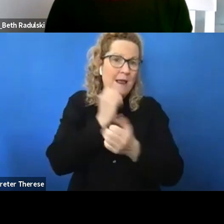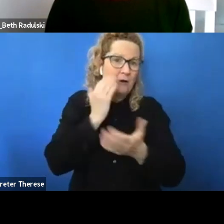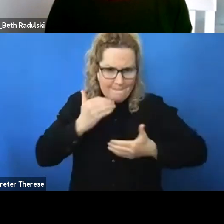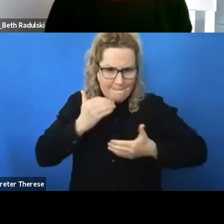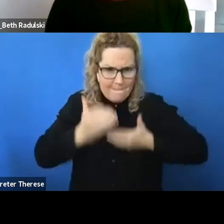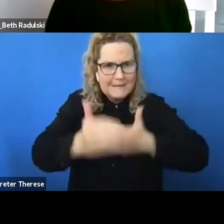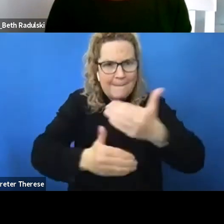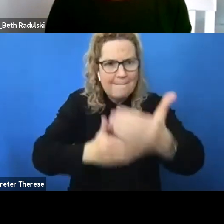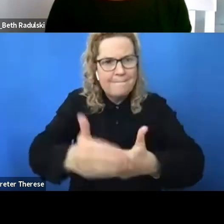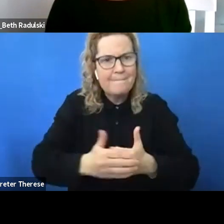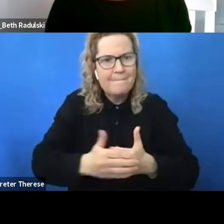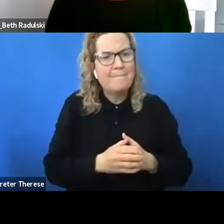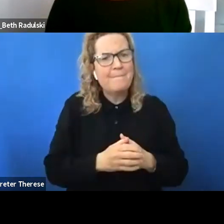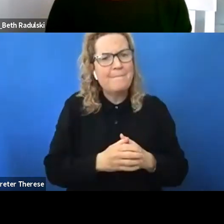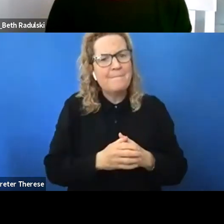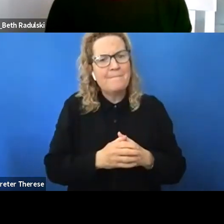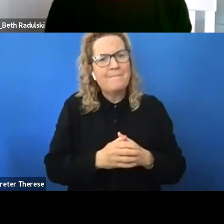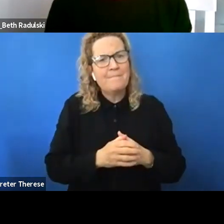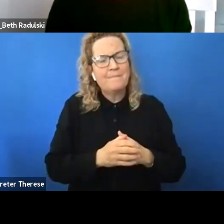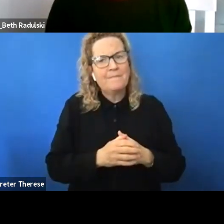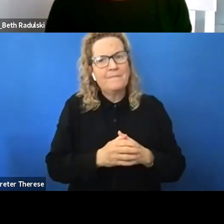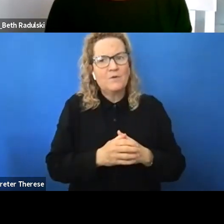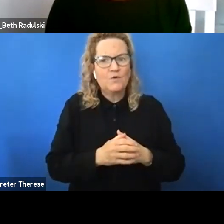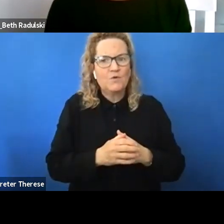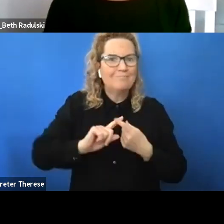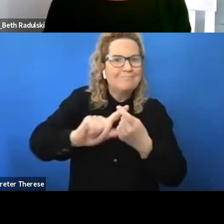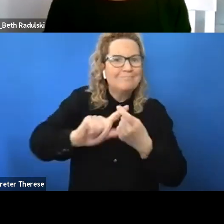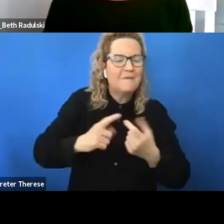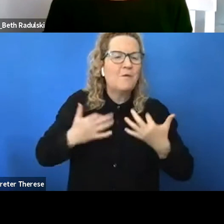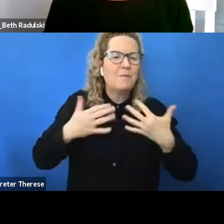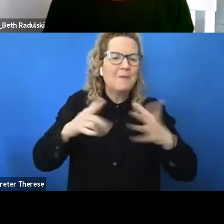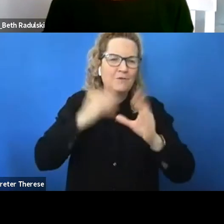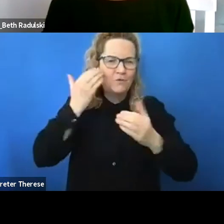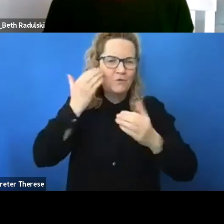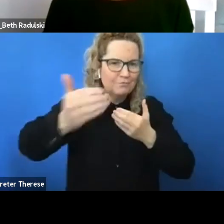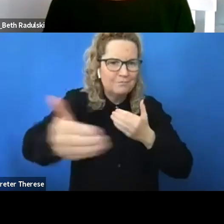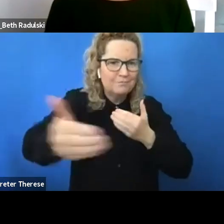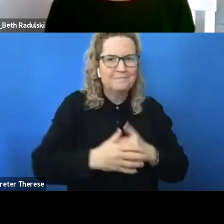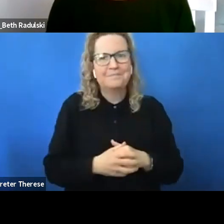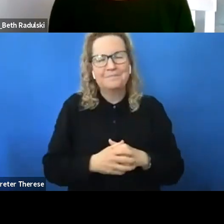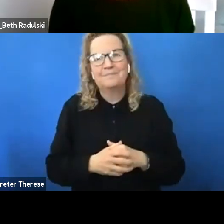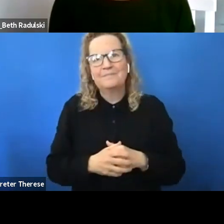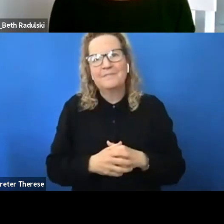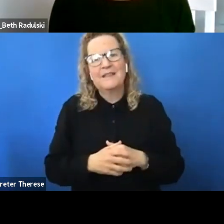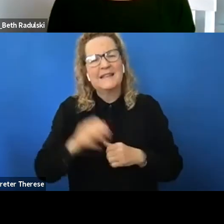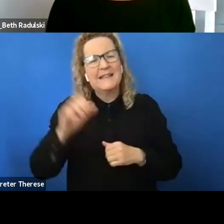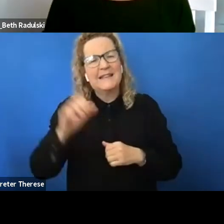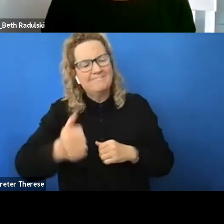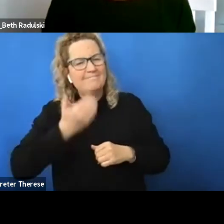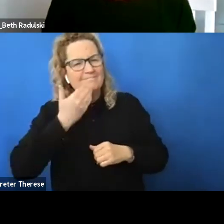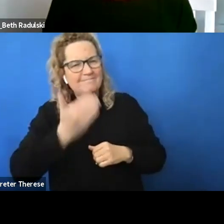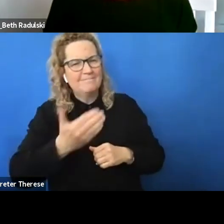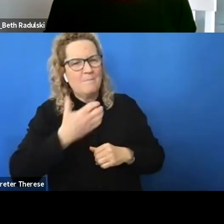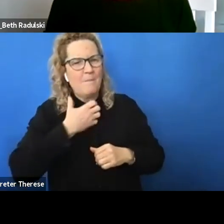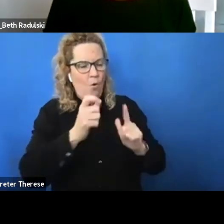can it to be continued for many years ahead thanks jack i agree more platforms more opportunities